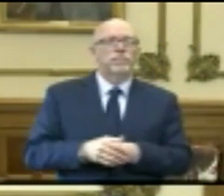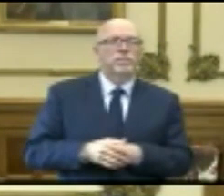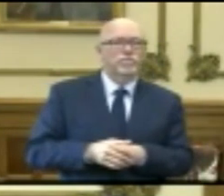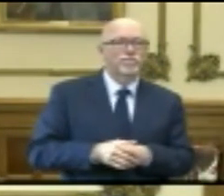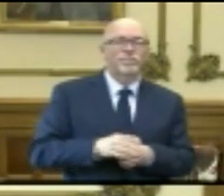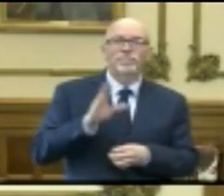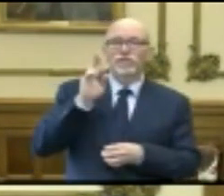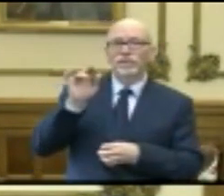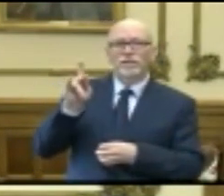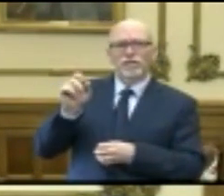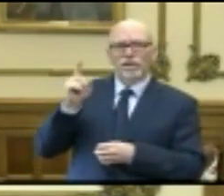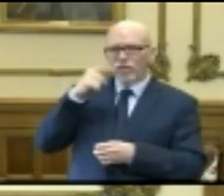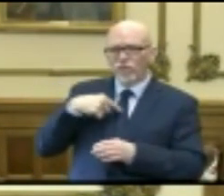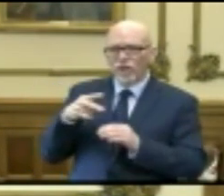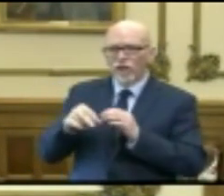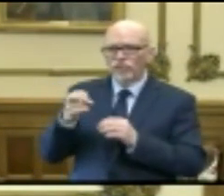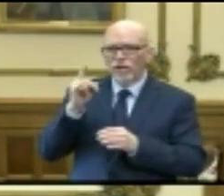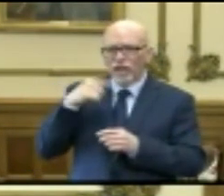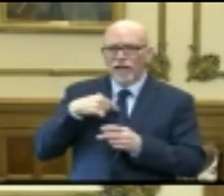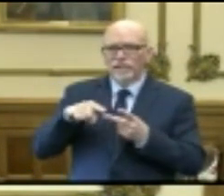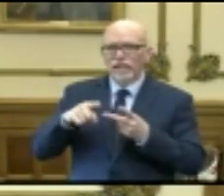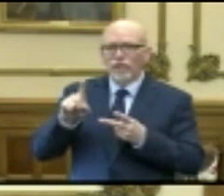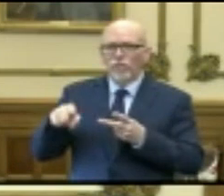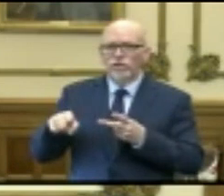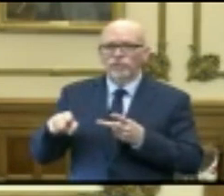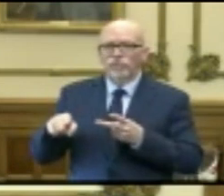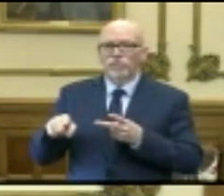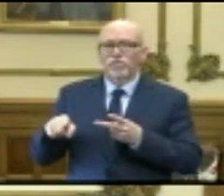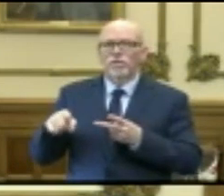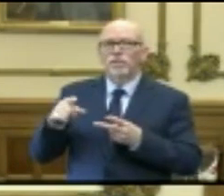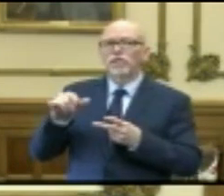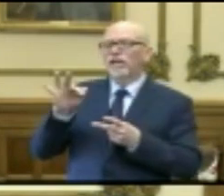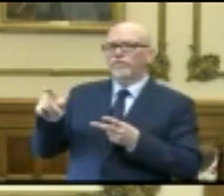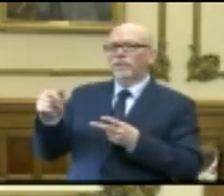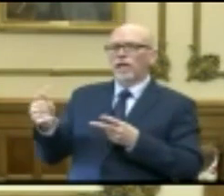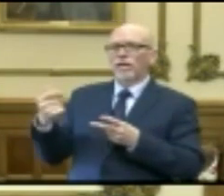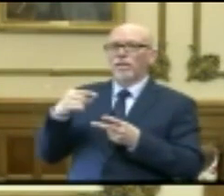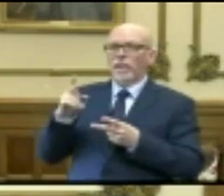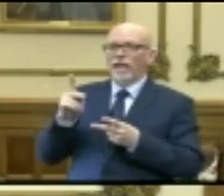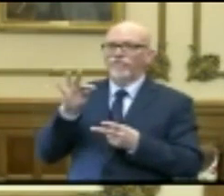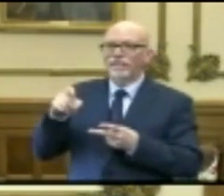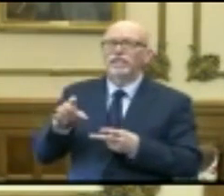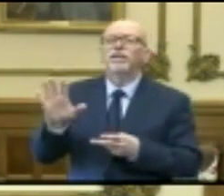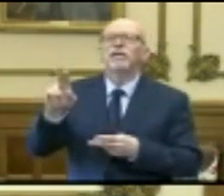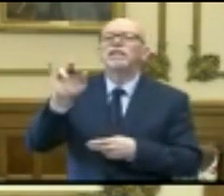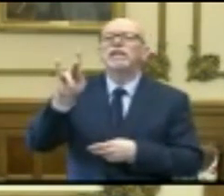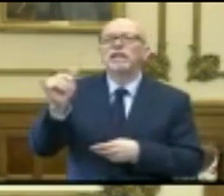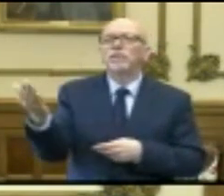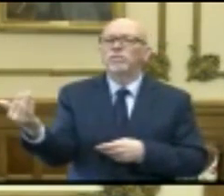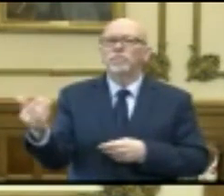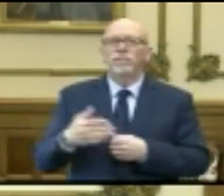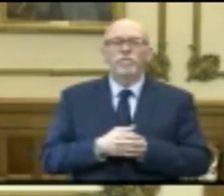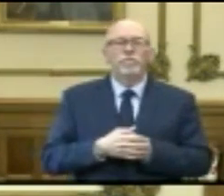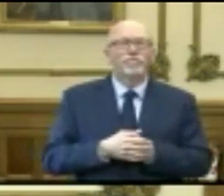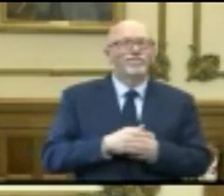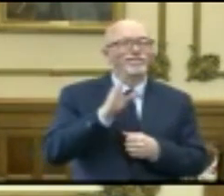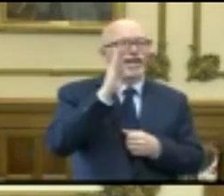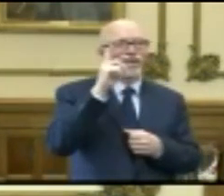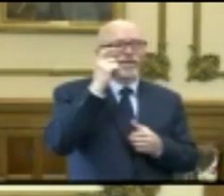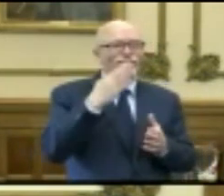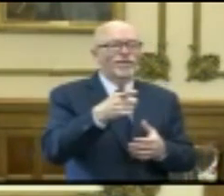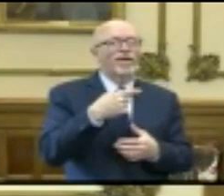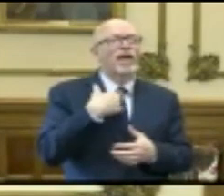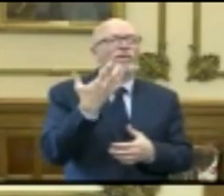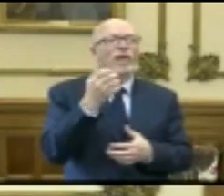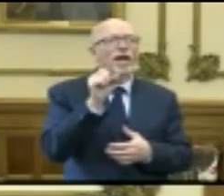Good afternoon, Nikki. I think we cut Sherry's second question off, but we'll come back to Sherry, maybe. Go ahead, Nikki. Hi, Governor. I just